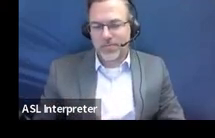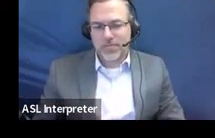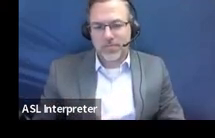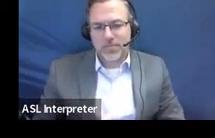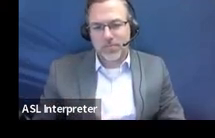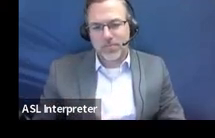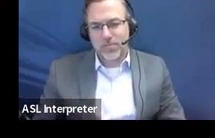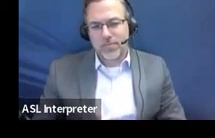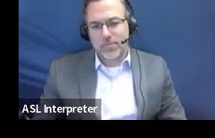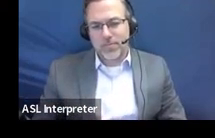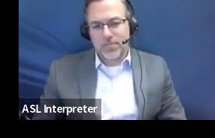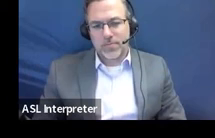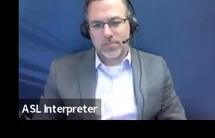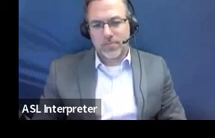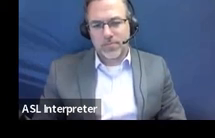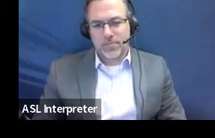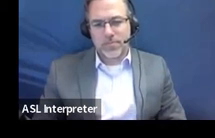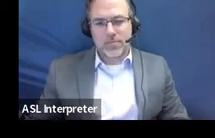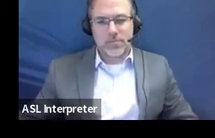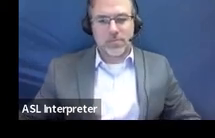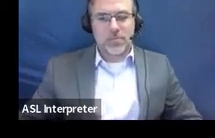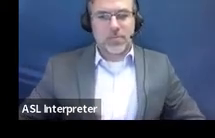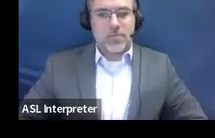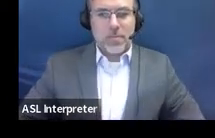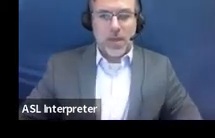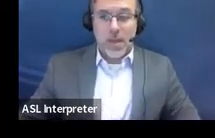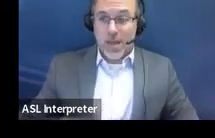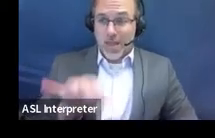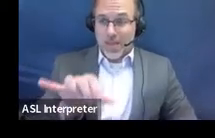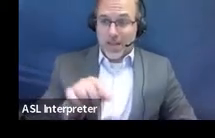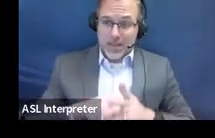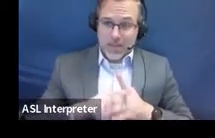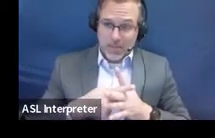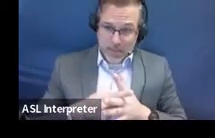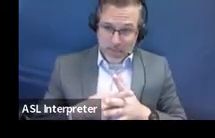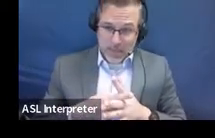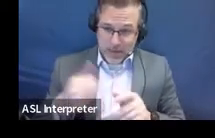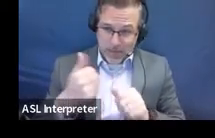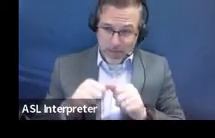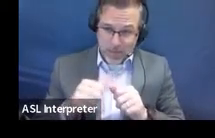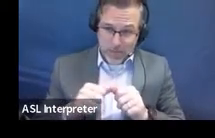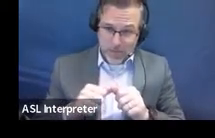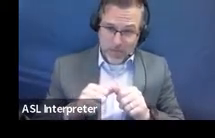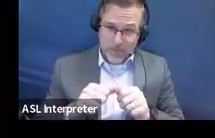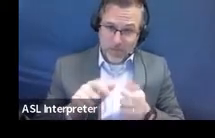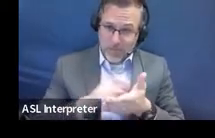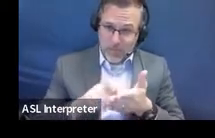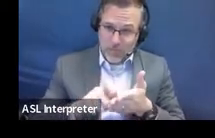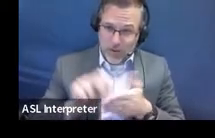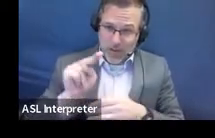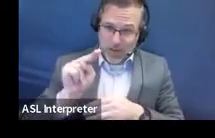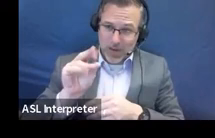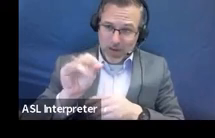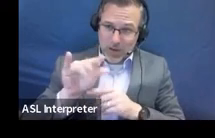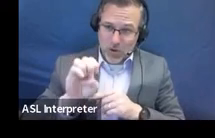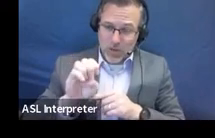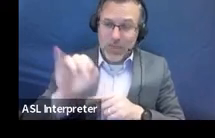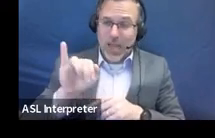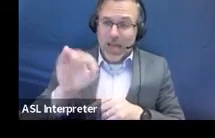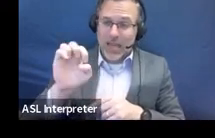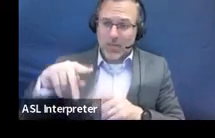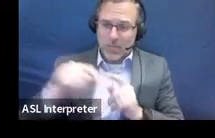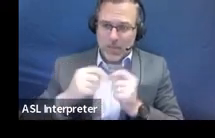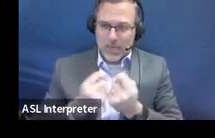This is what the beginning of it looks like. And just a reminder document in the written notice that the IEP team completed